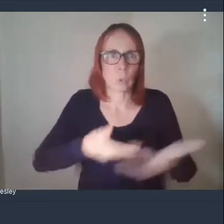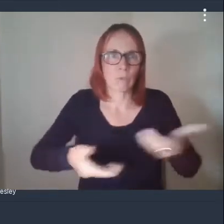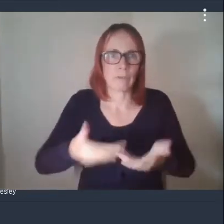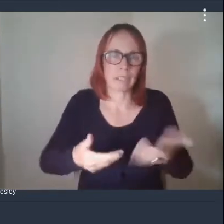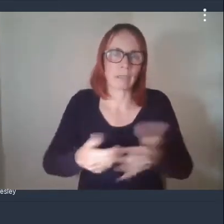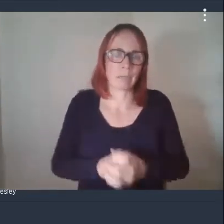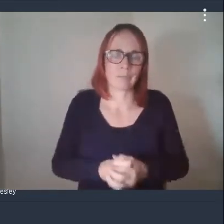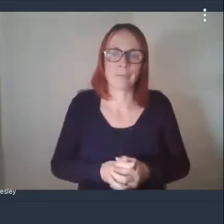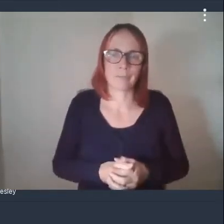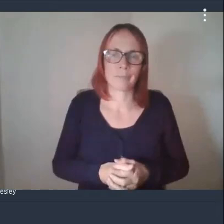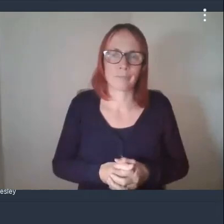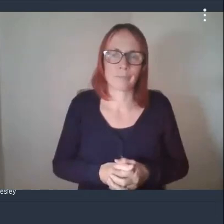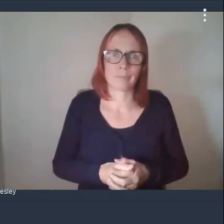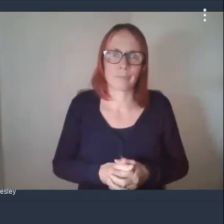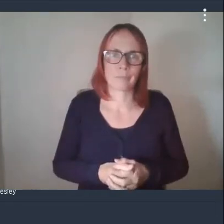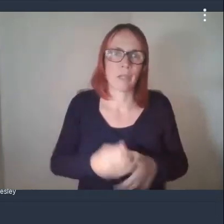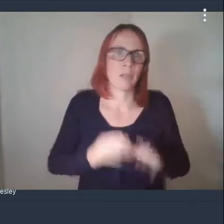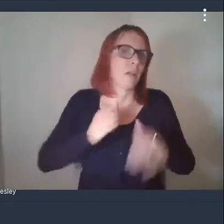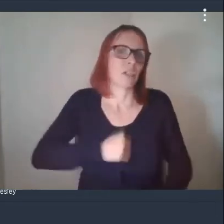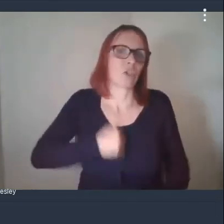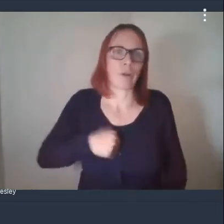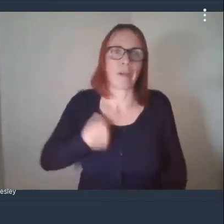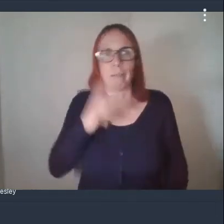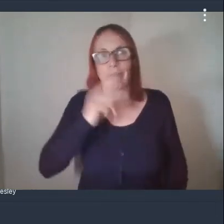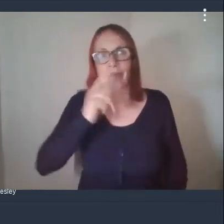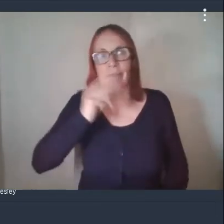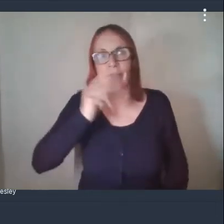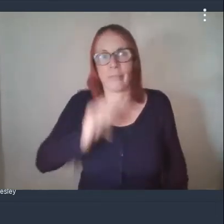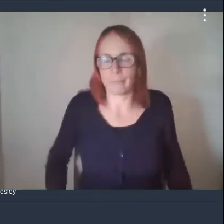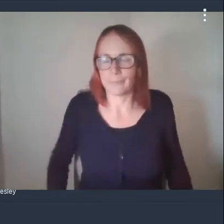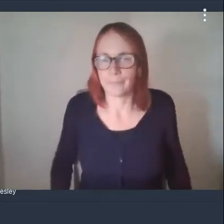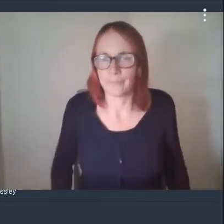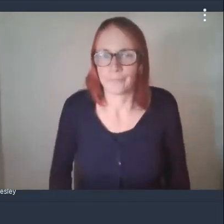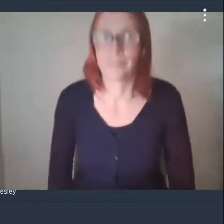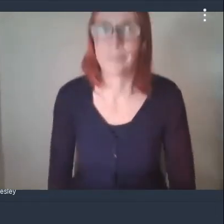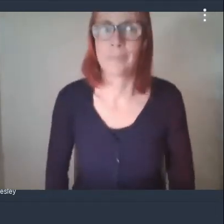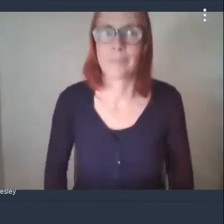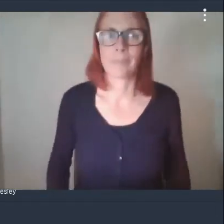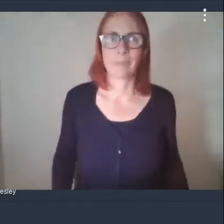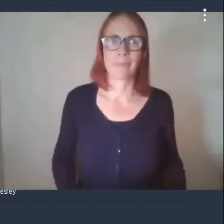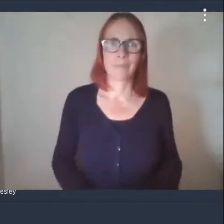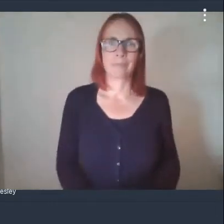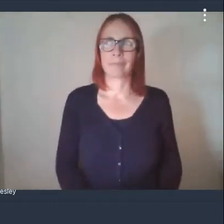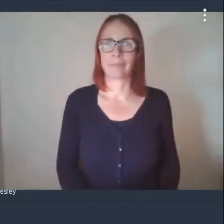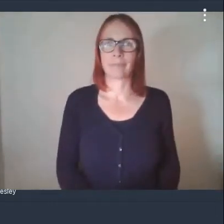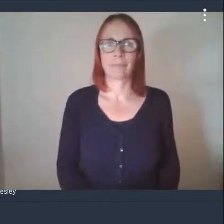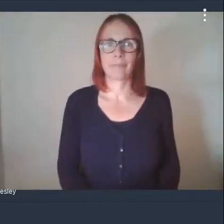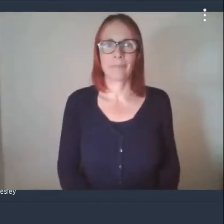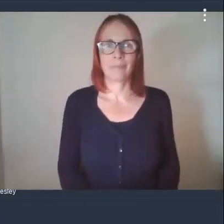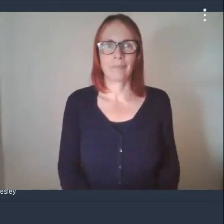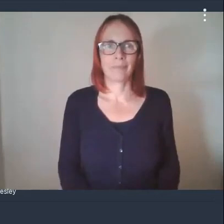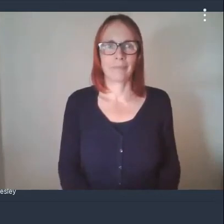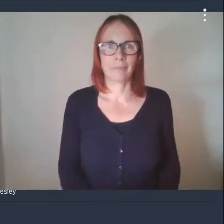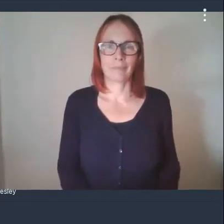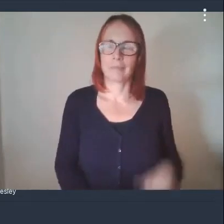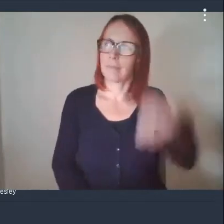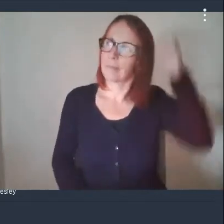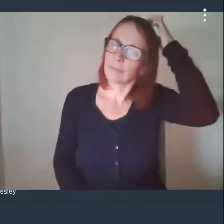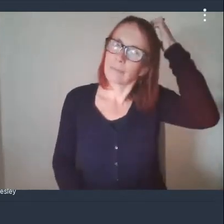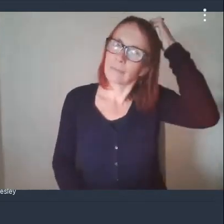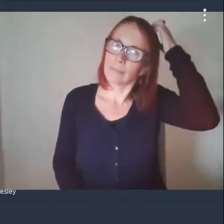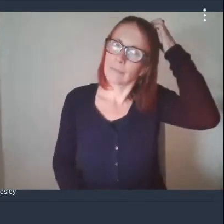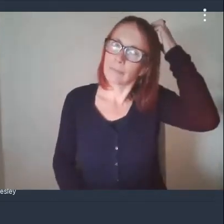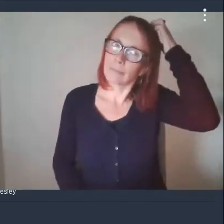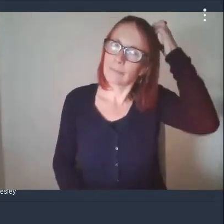nothing on too much right um